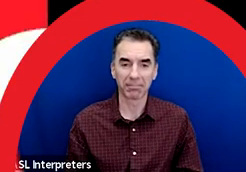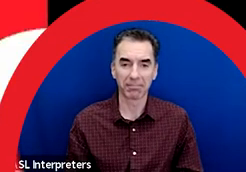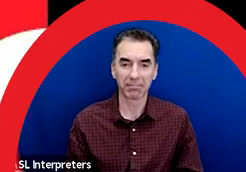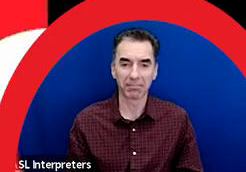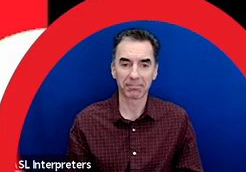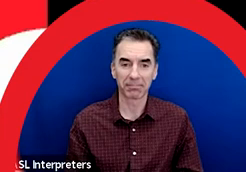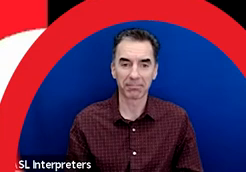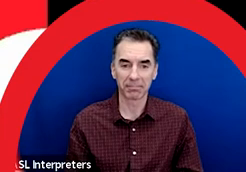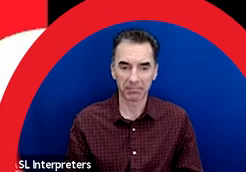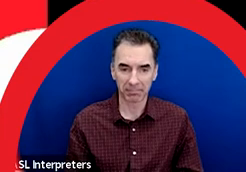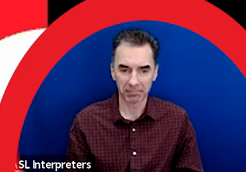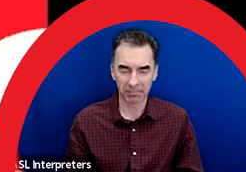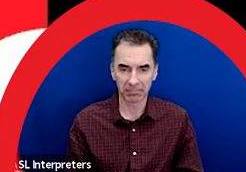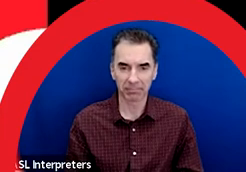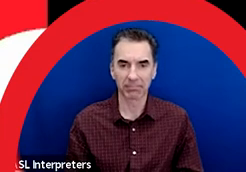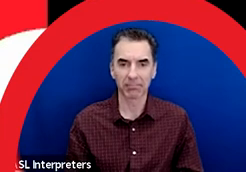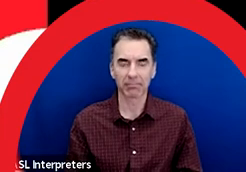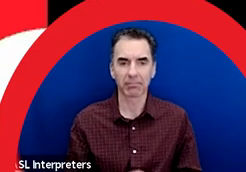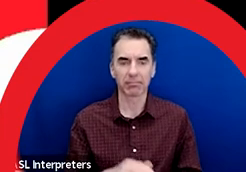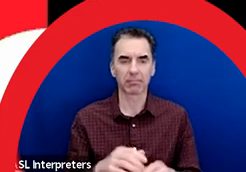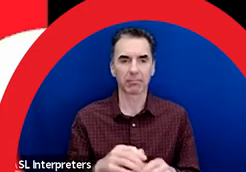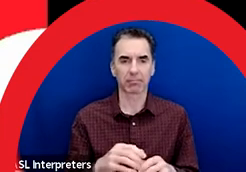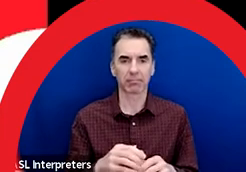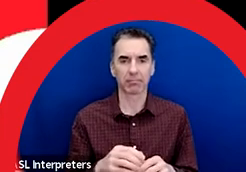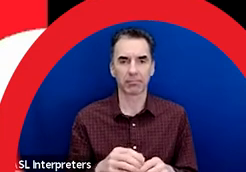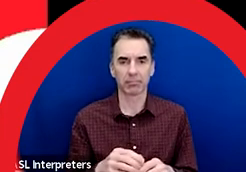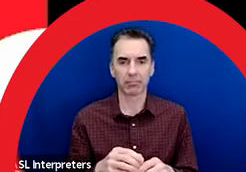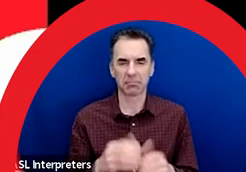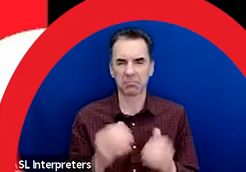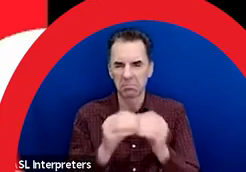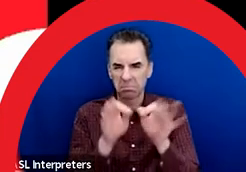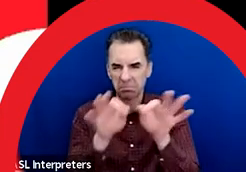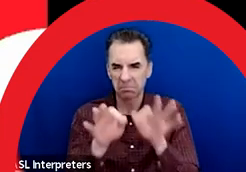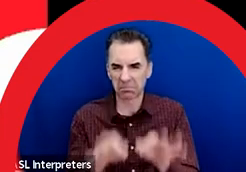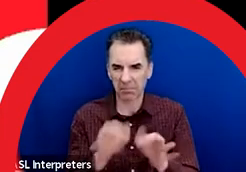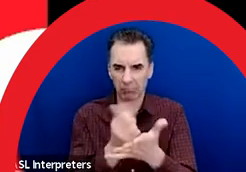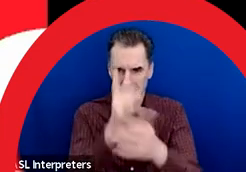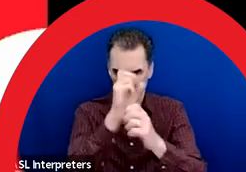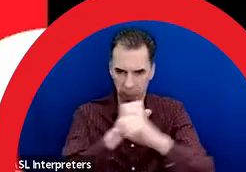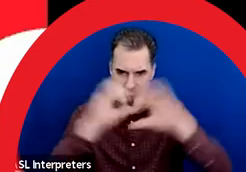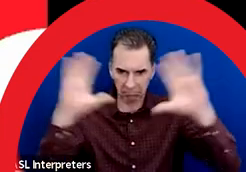So just to give you a little bit of context about the project and the area.